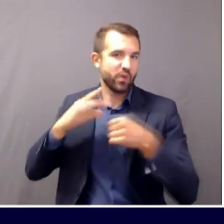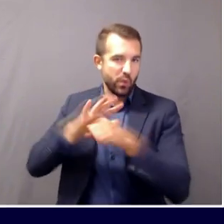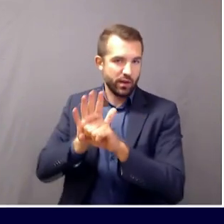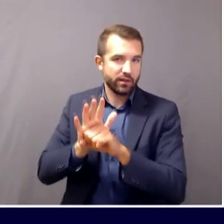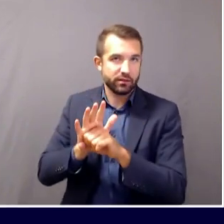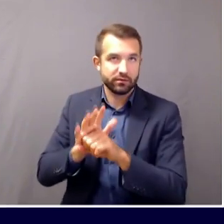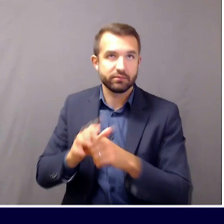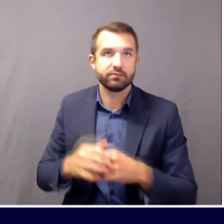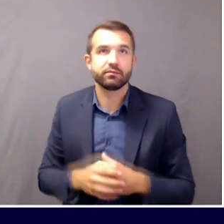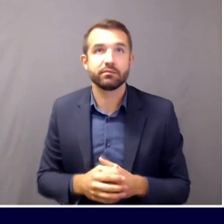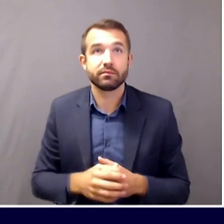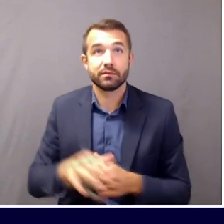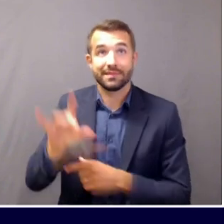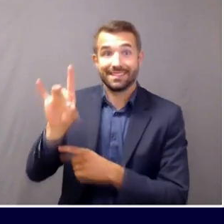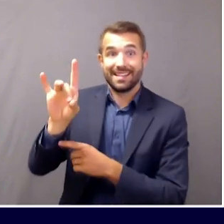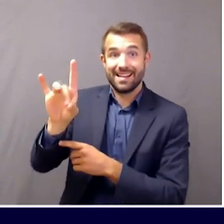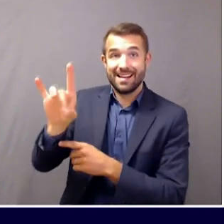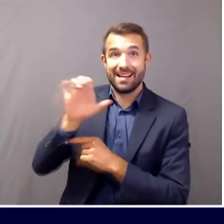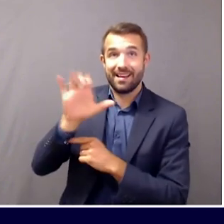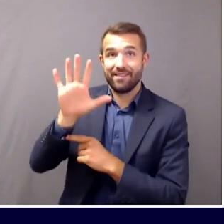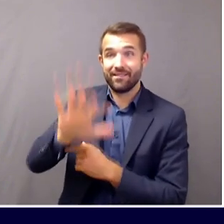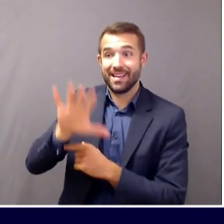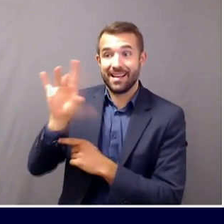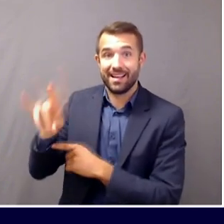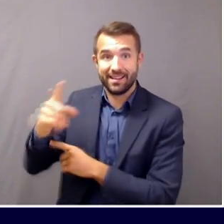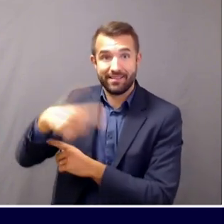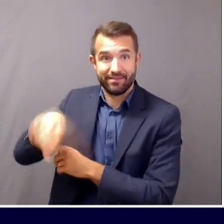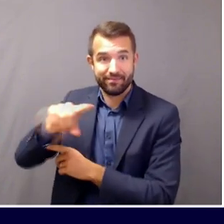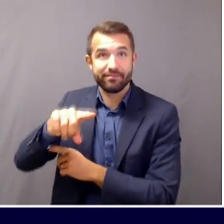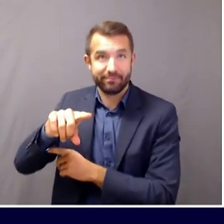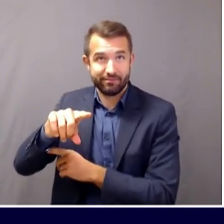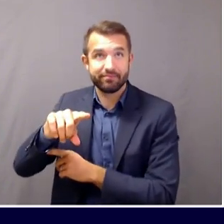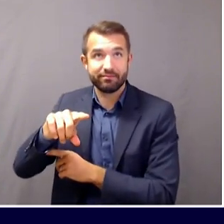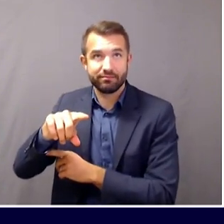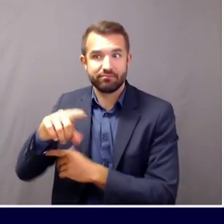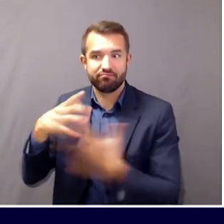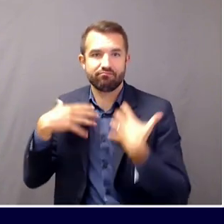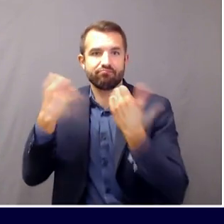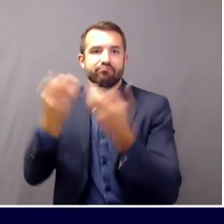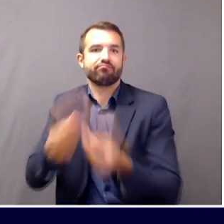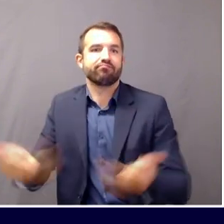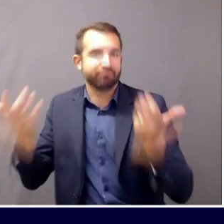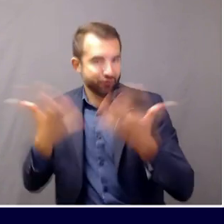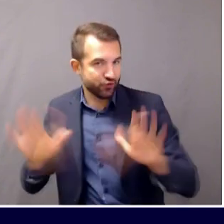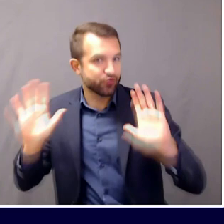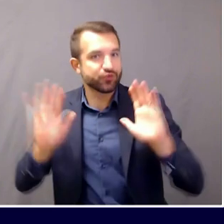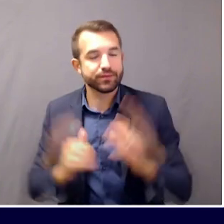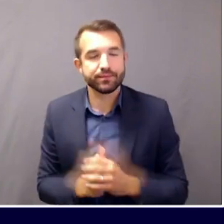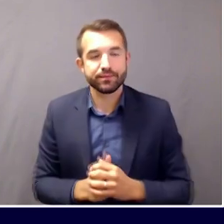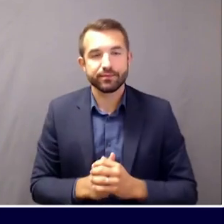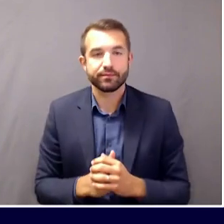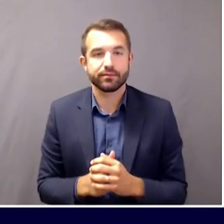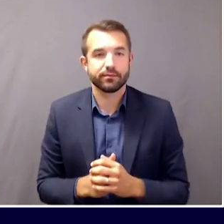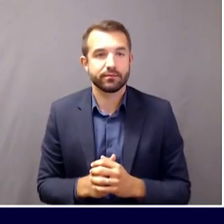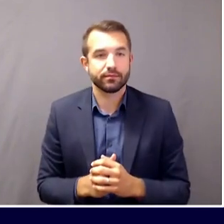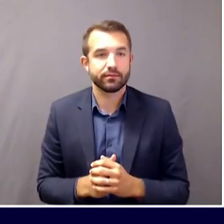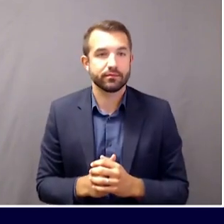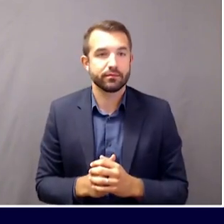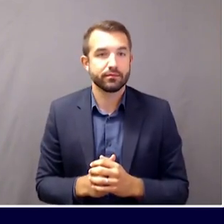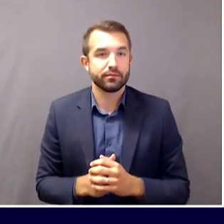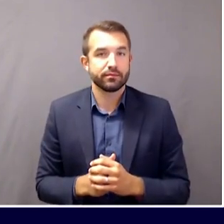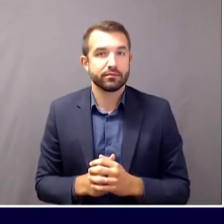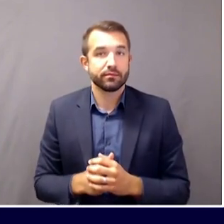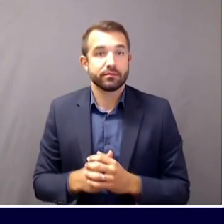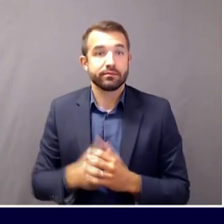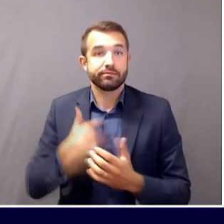858 have been found to be recovered. I'd like to take a moment to pause